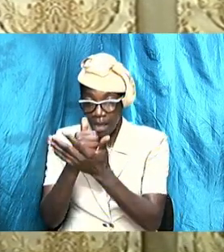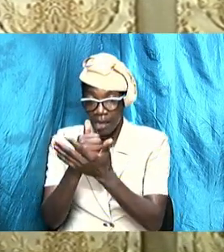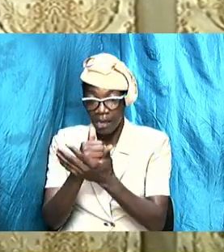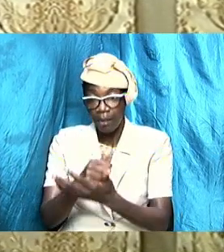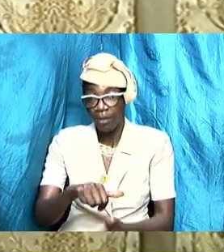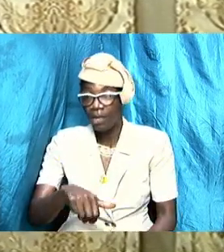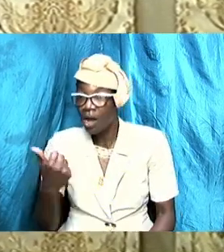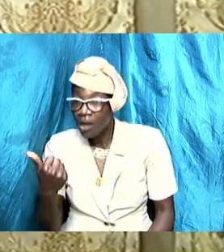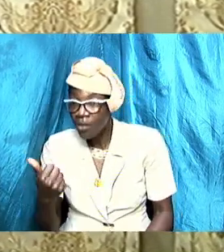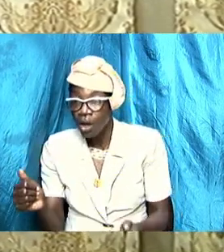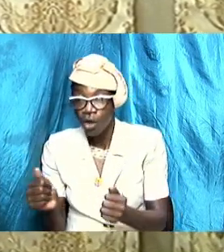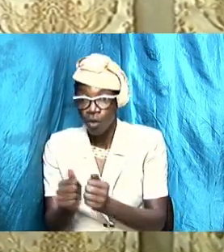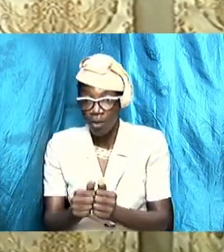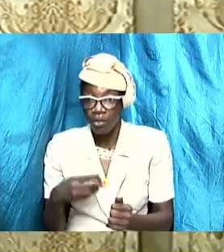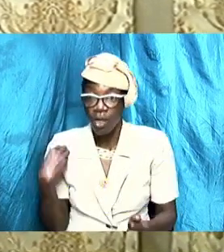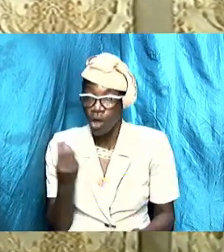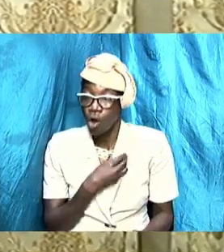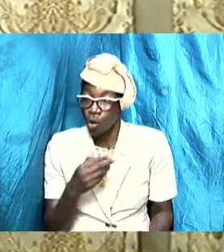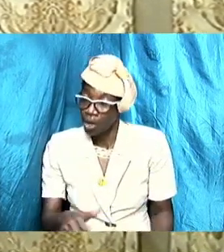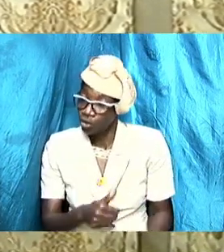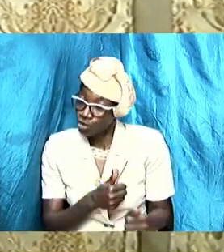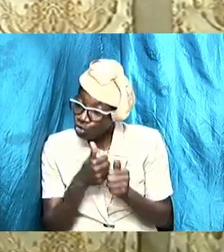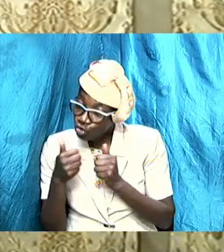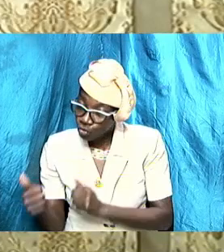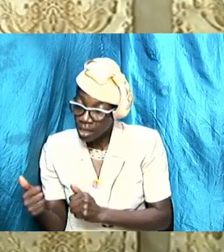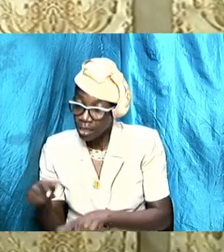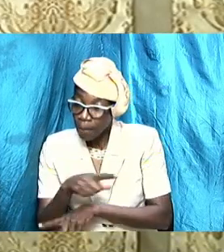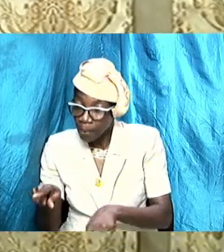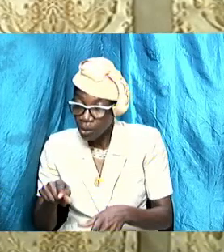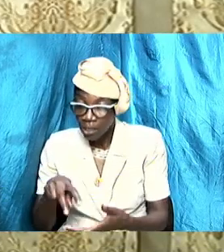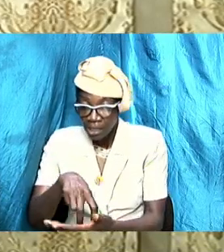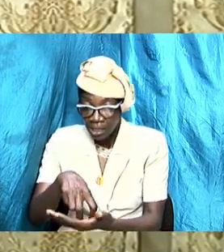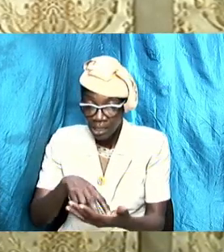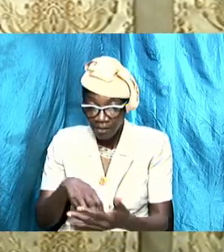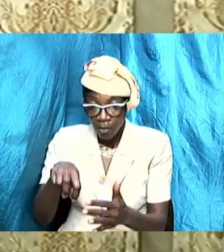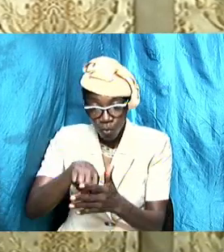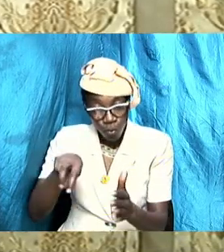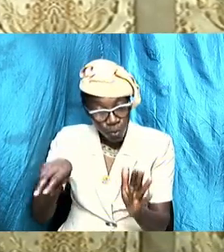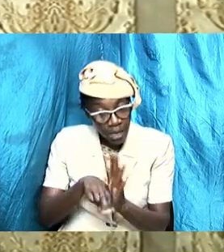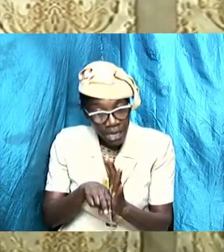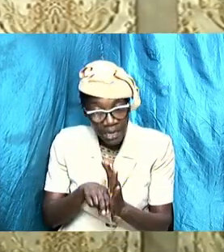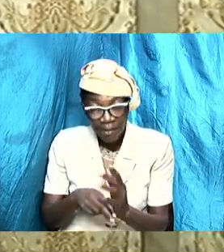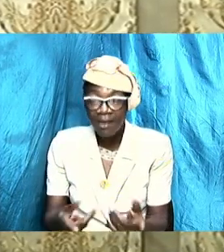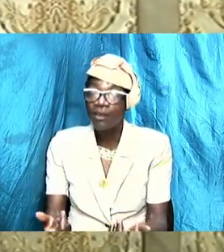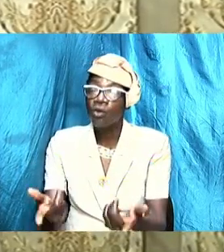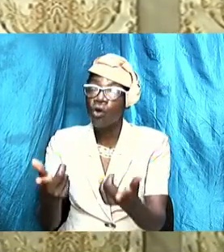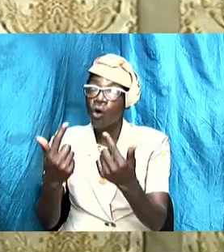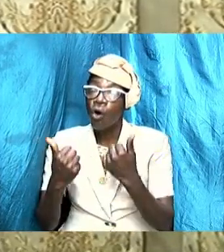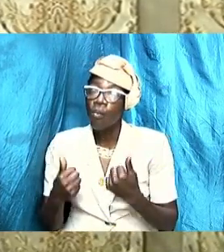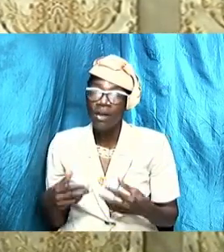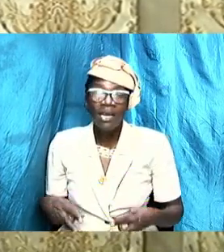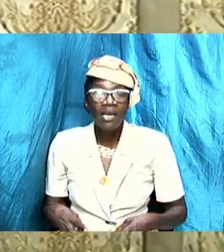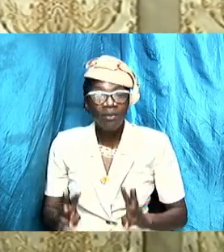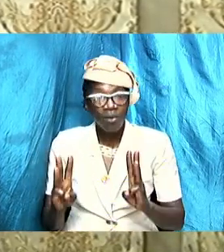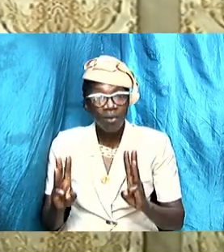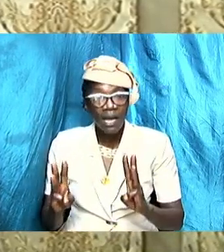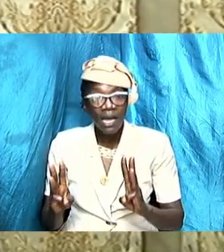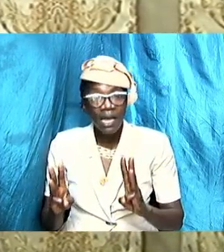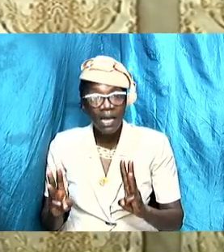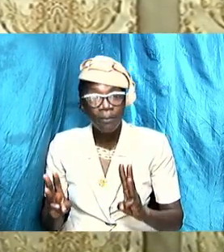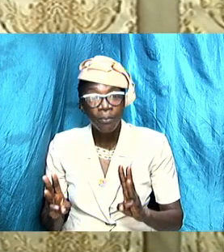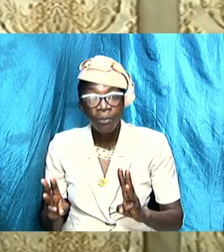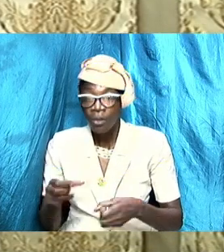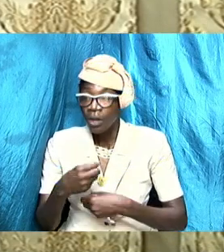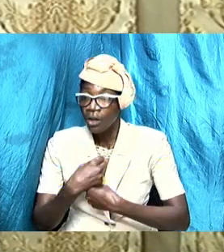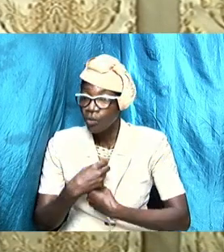respective strength but it is the weakness that tends to get in the way and it is the weaknesses that tends to